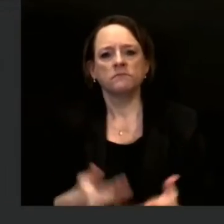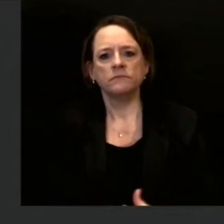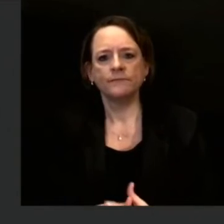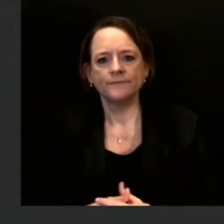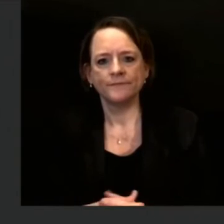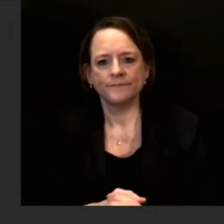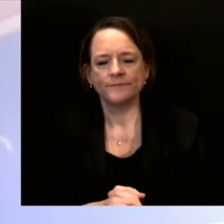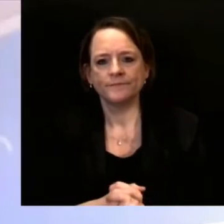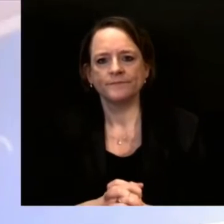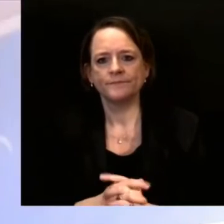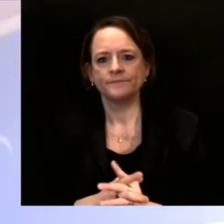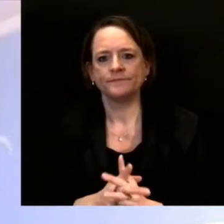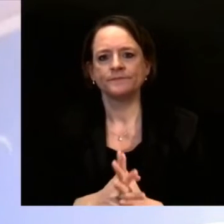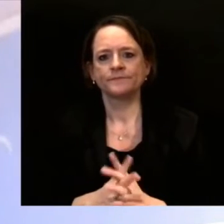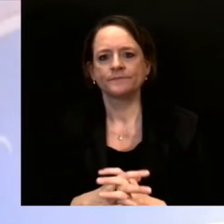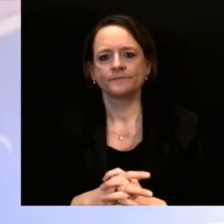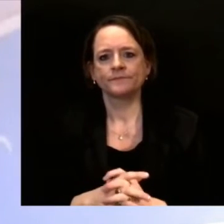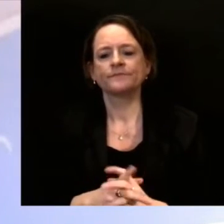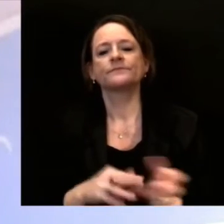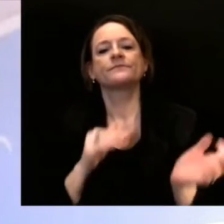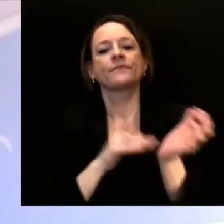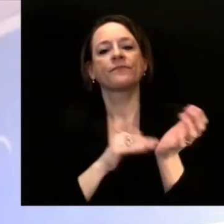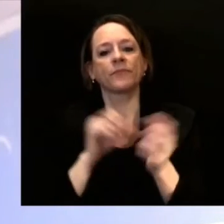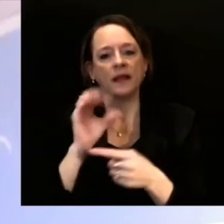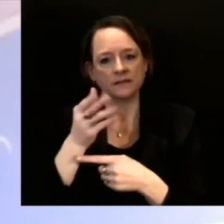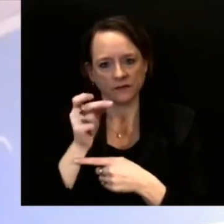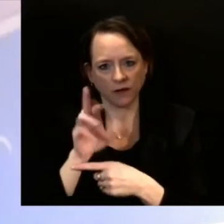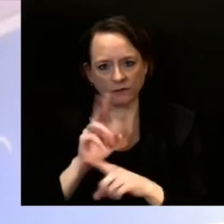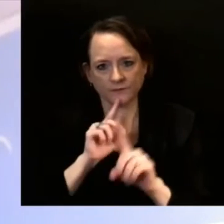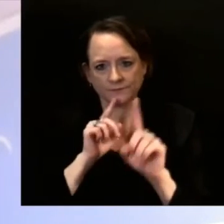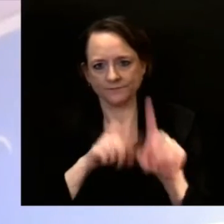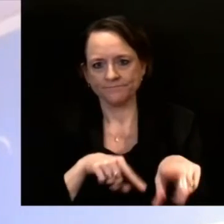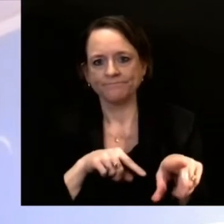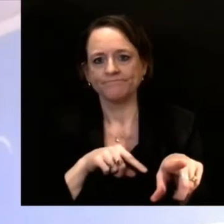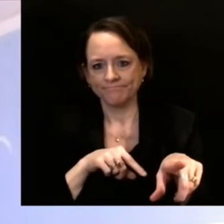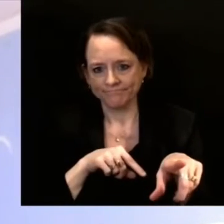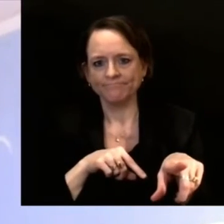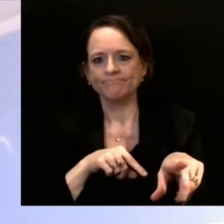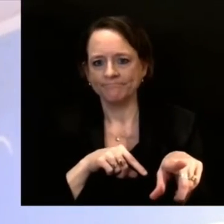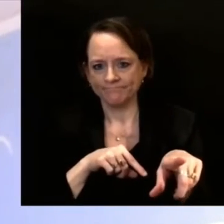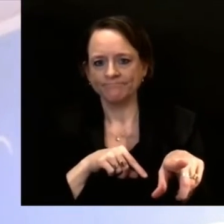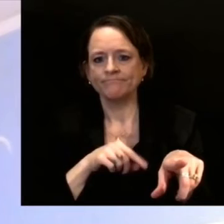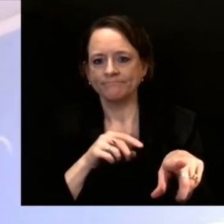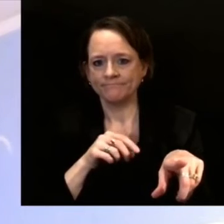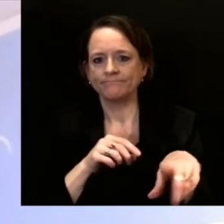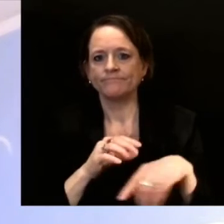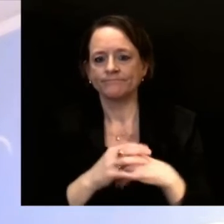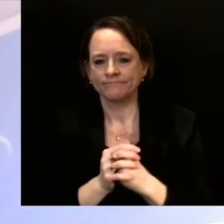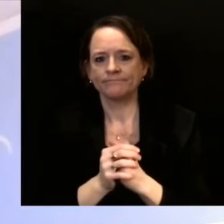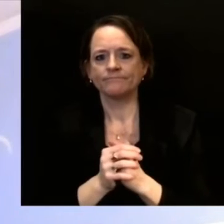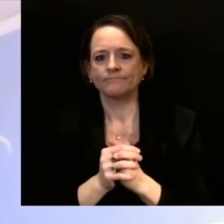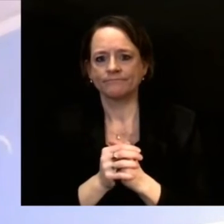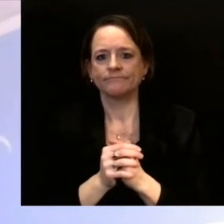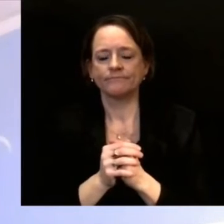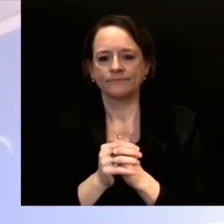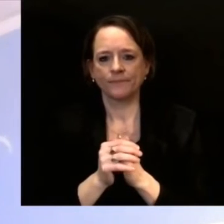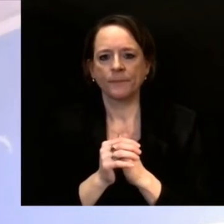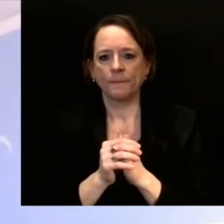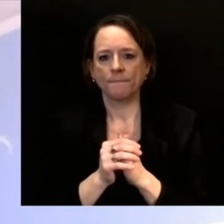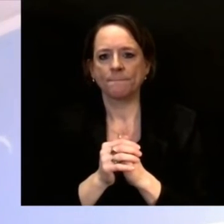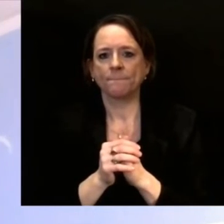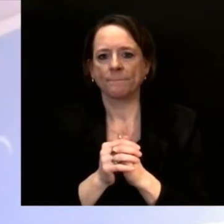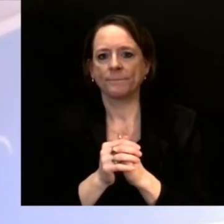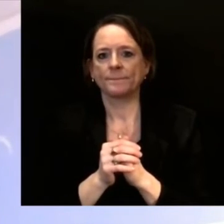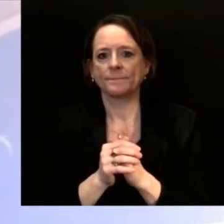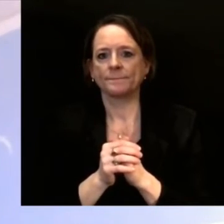is 100%. And so there is a very small risk, but the risk is is low. I will say some of the pieces that we are